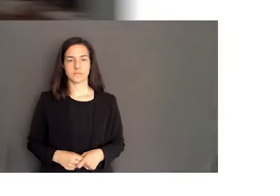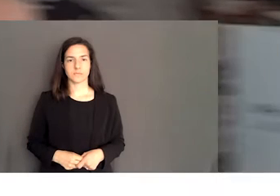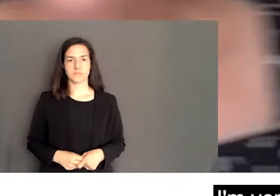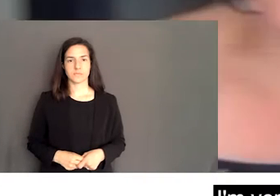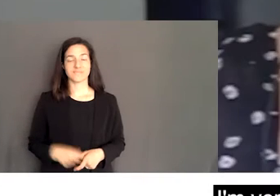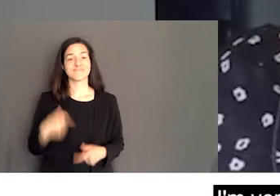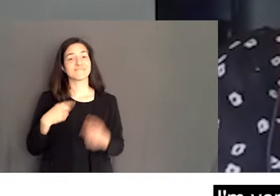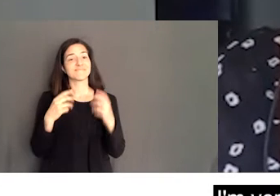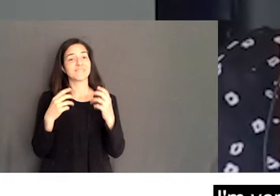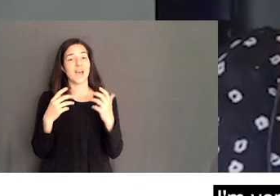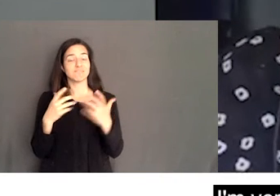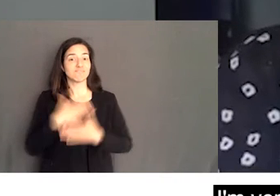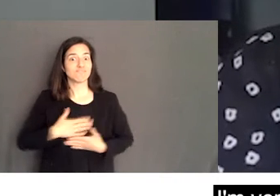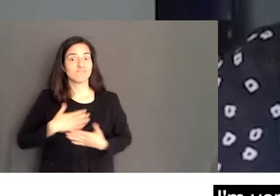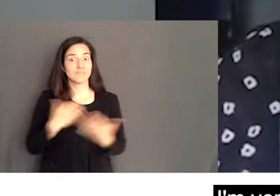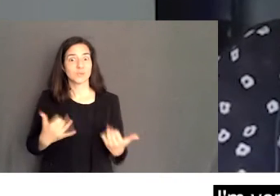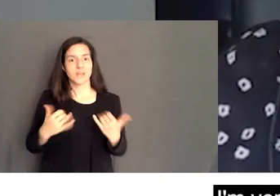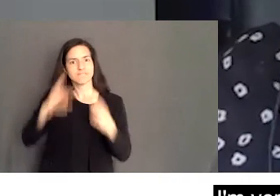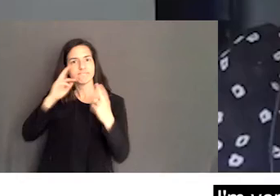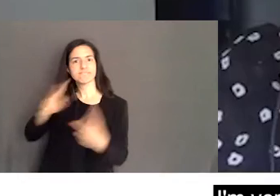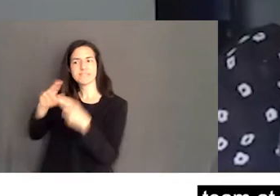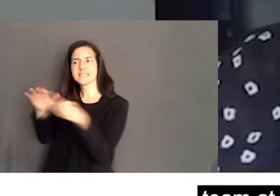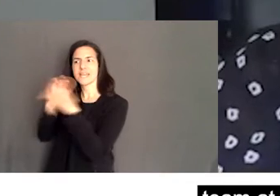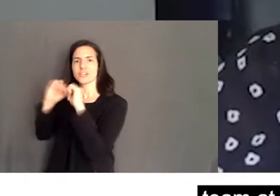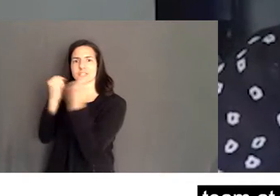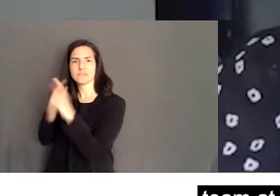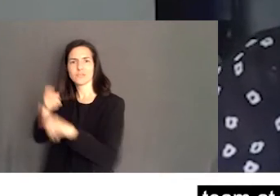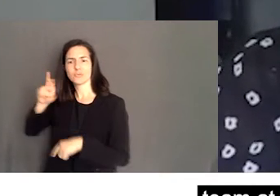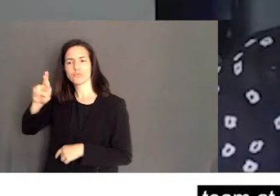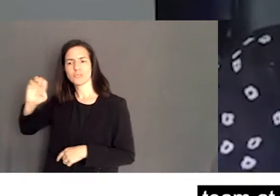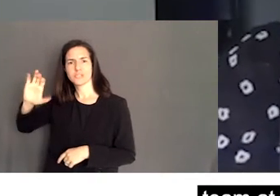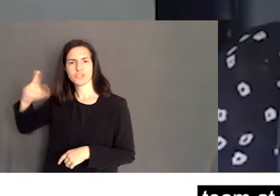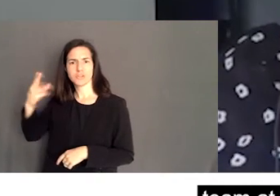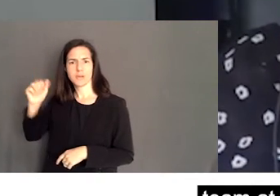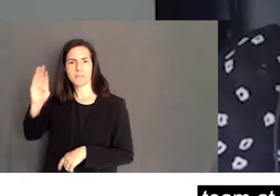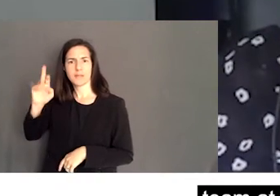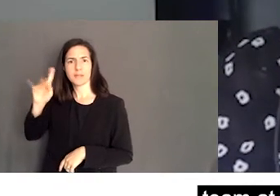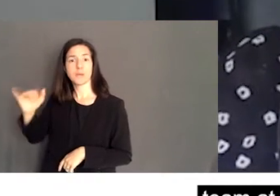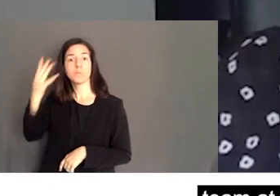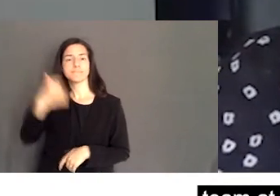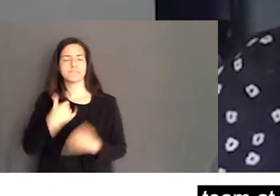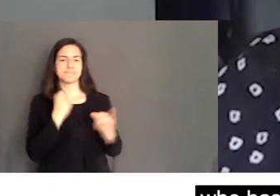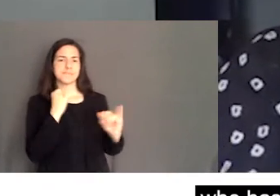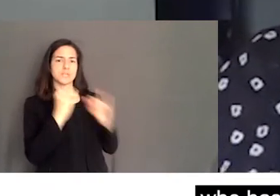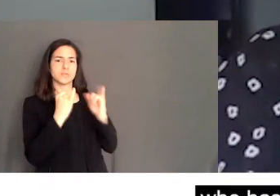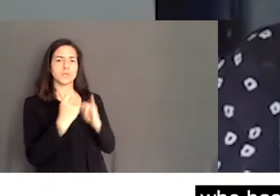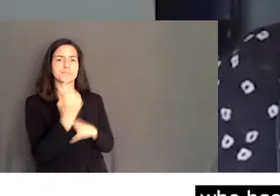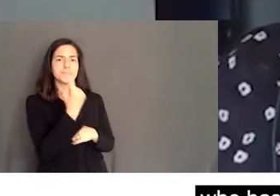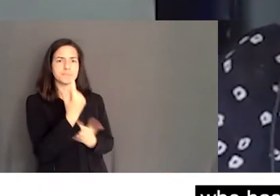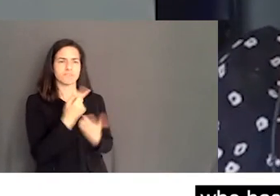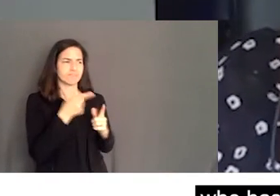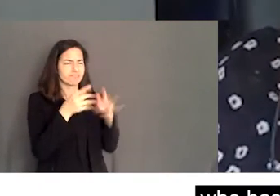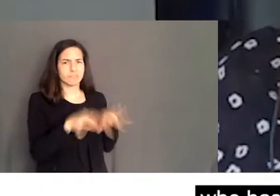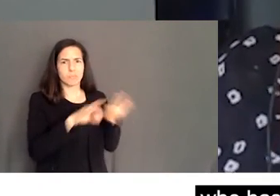I'm very pleased today on behalf of the entire team at ReachAbility to be interviewing someone who has had a